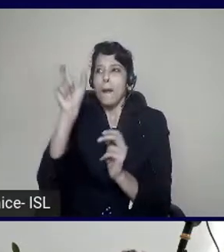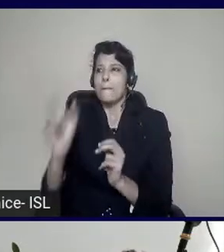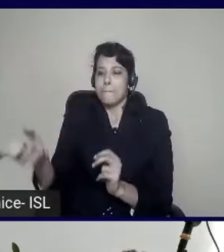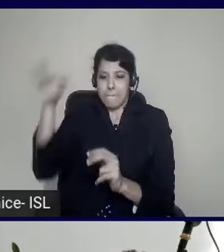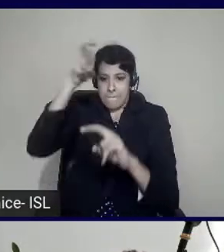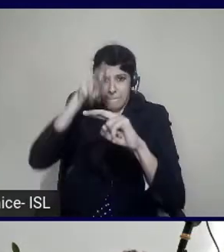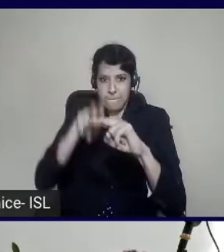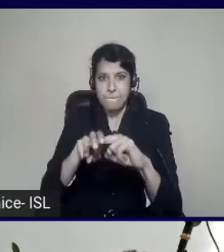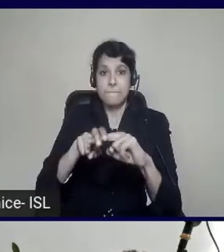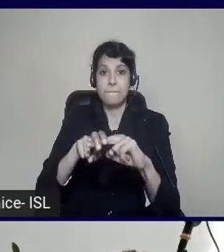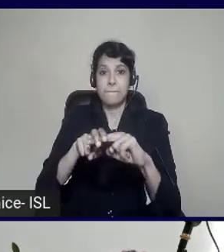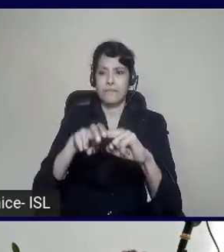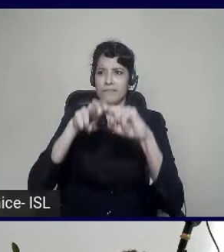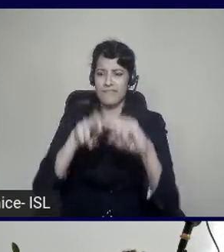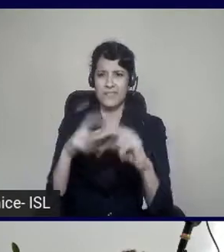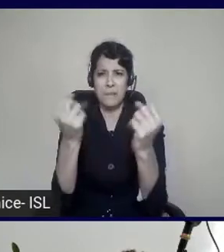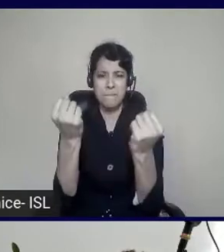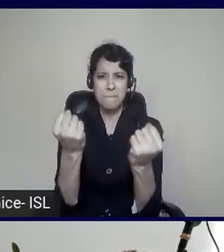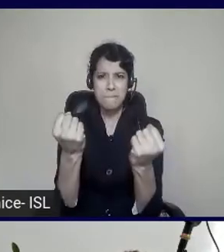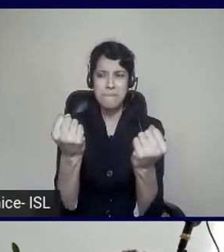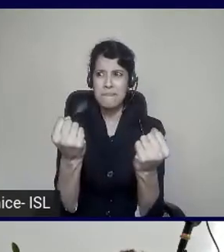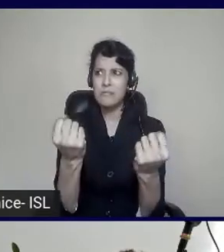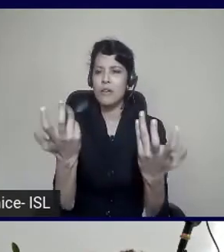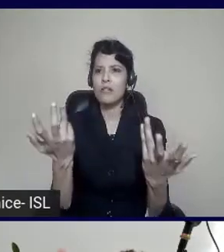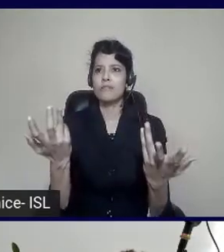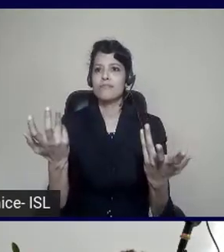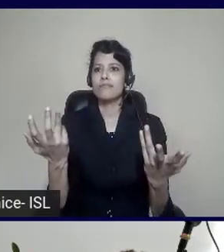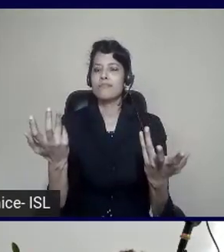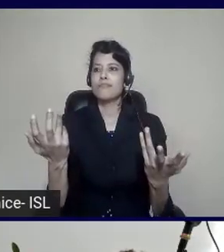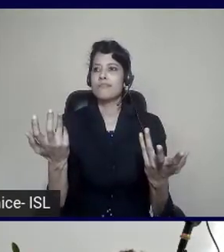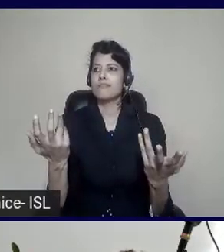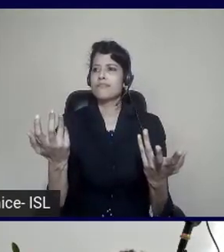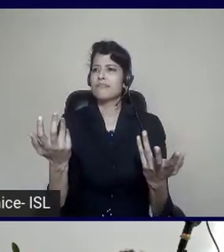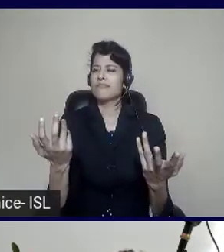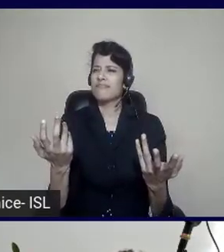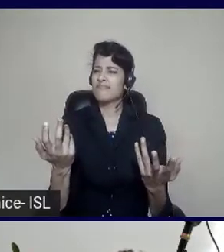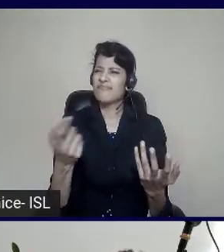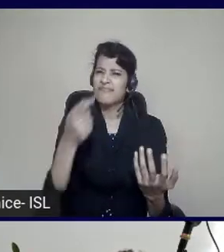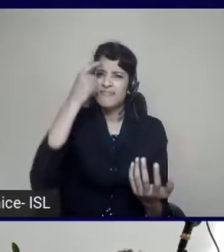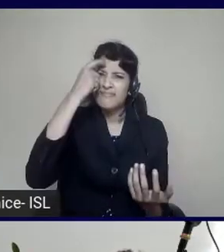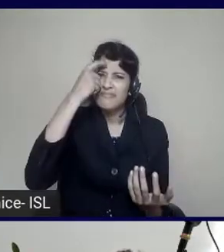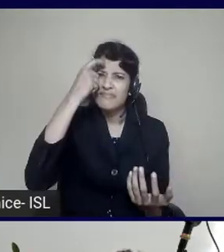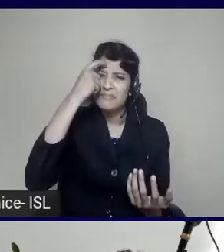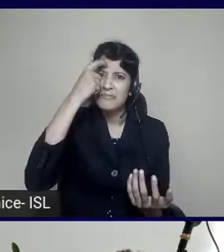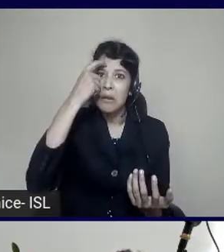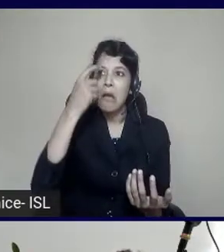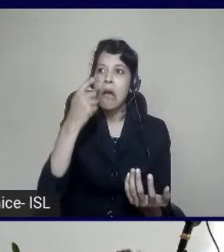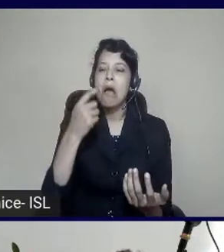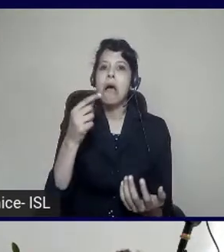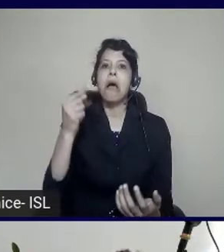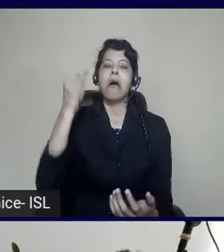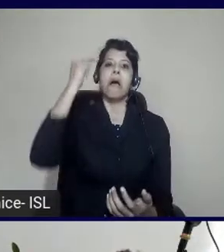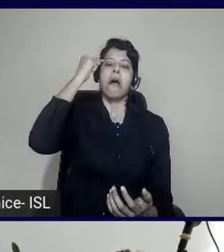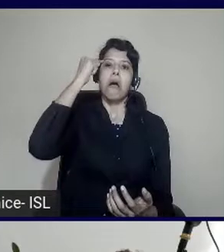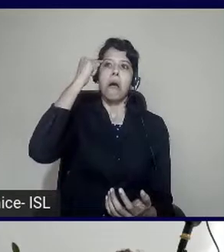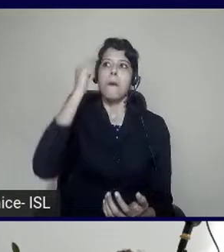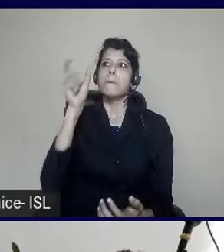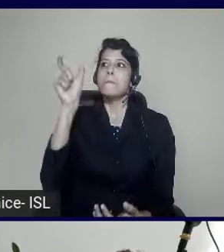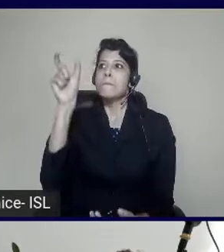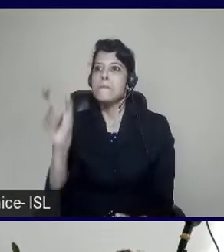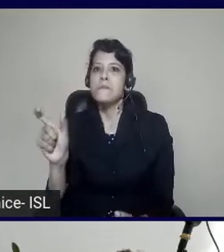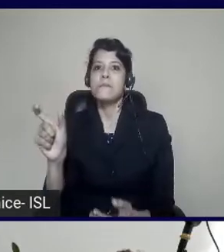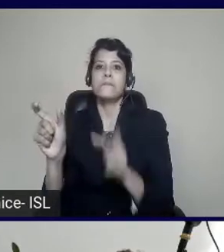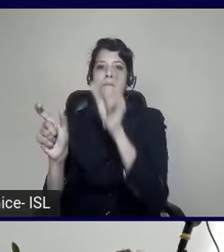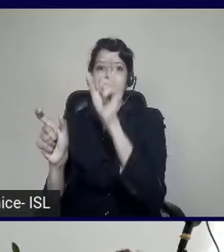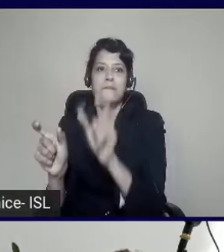all of those 4,000 people, because each one lives in their own bubble for their credentials. Now, as a result, instead of bolt-on like I did